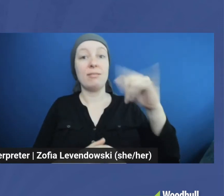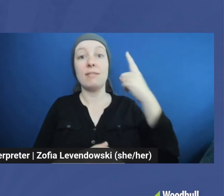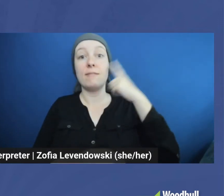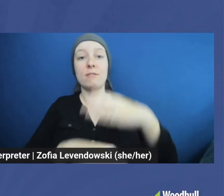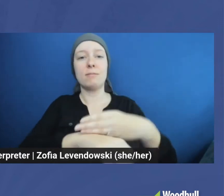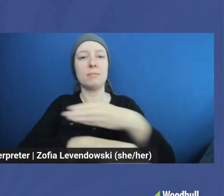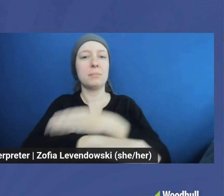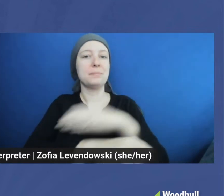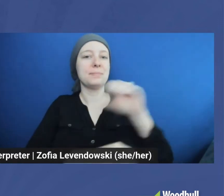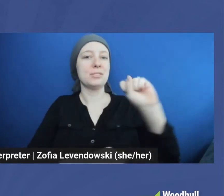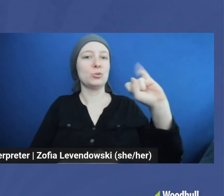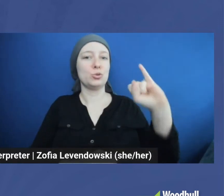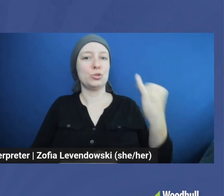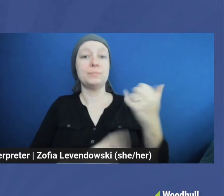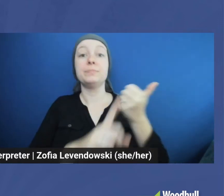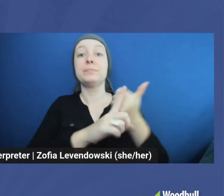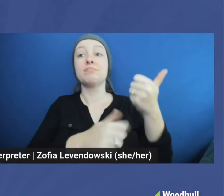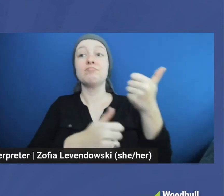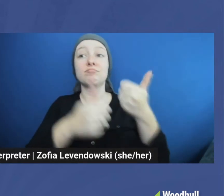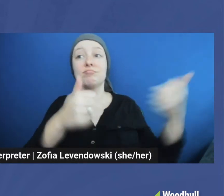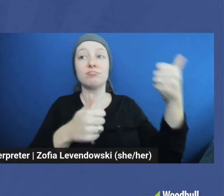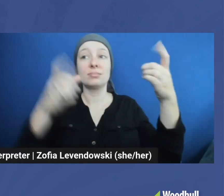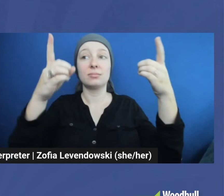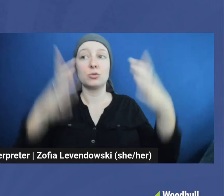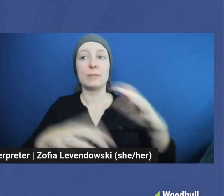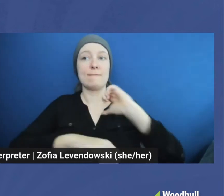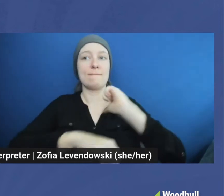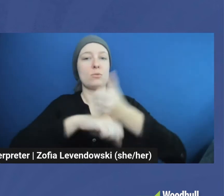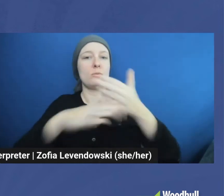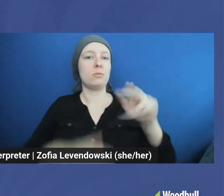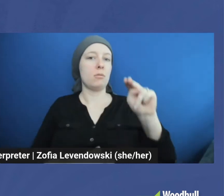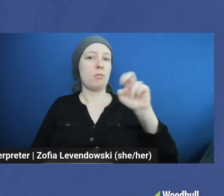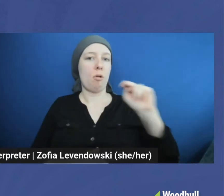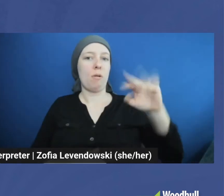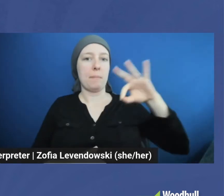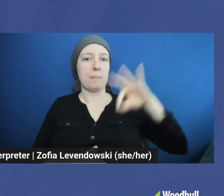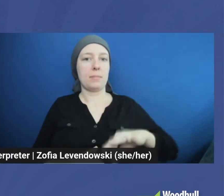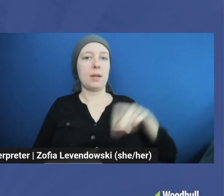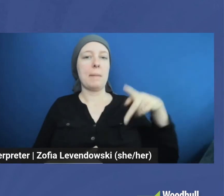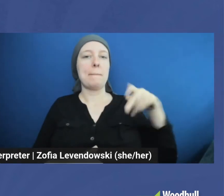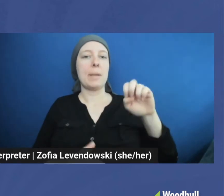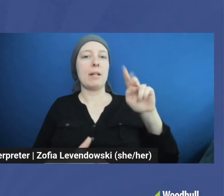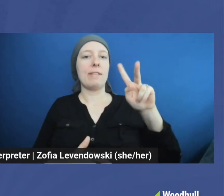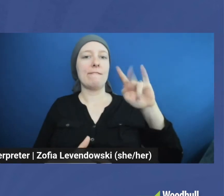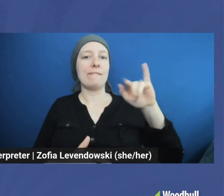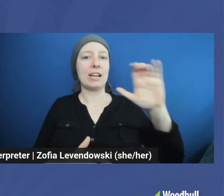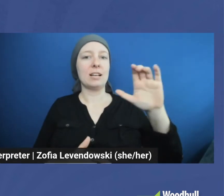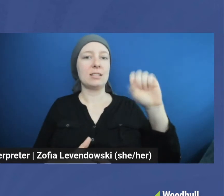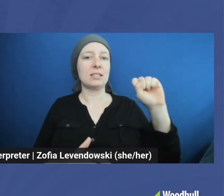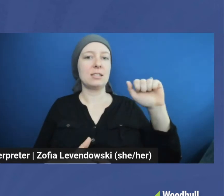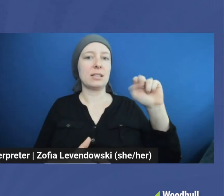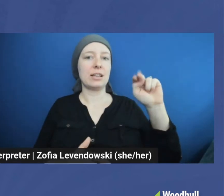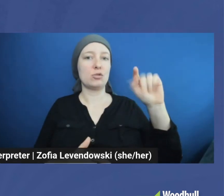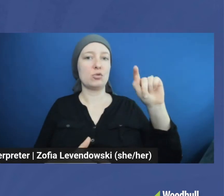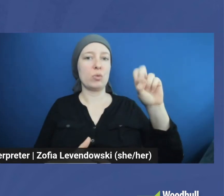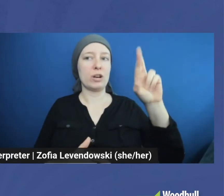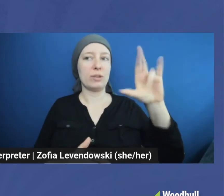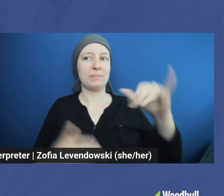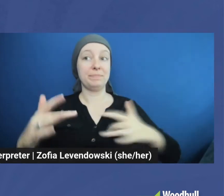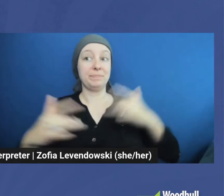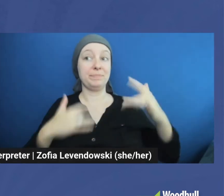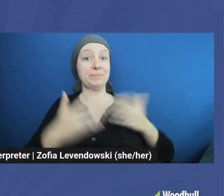They are the executive director and founder of the nonprofit Pelvic Sanctuary, and are excited to introduce their